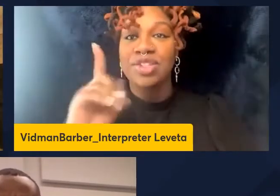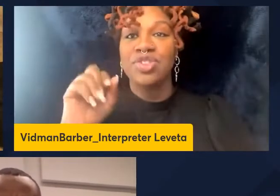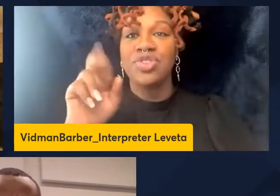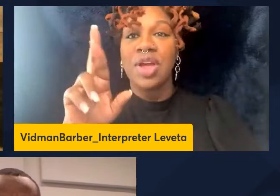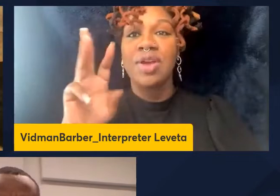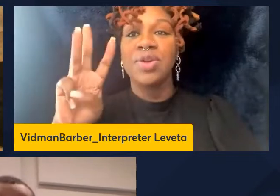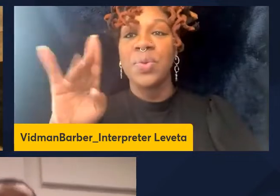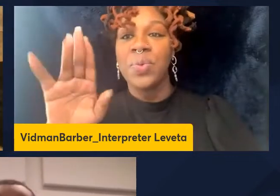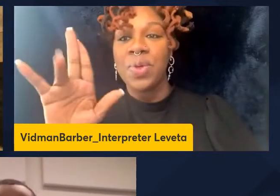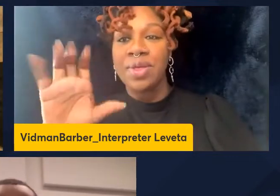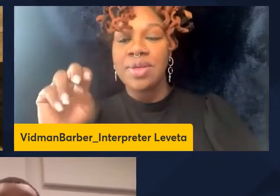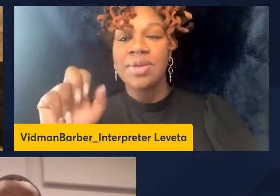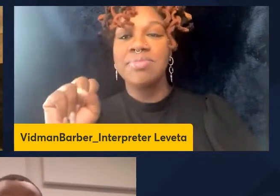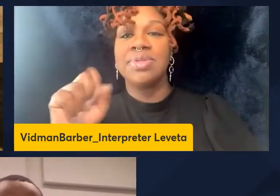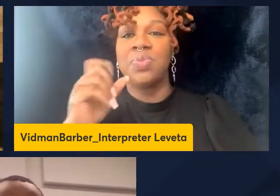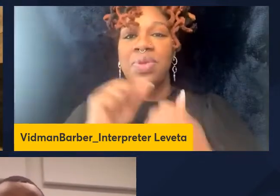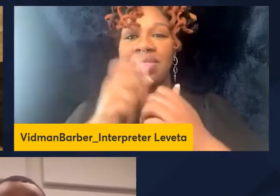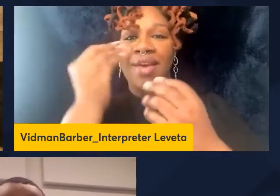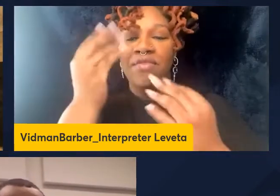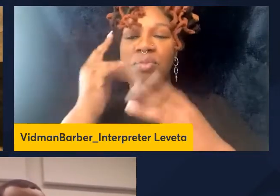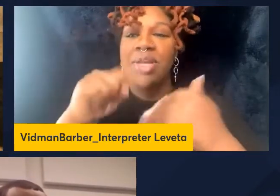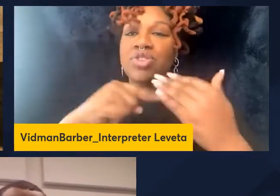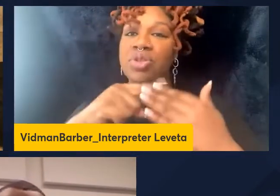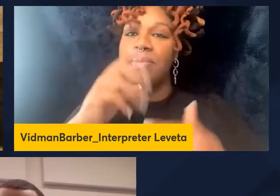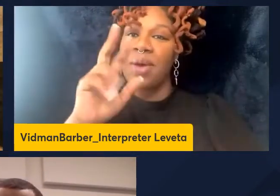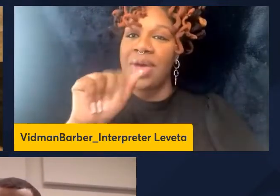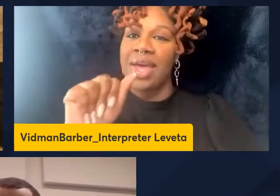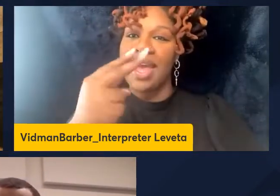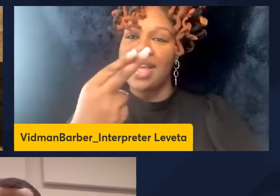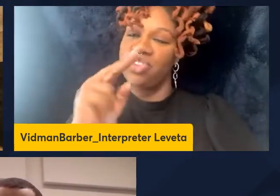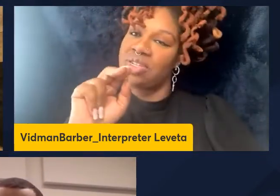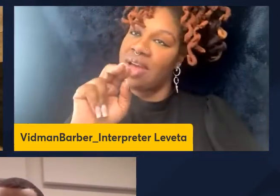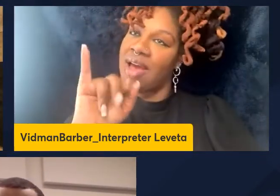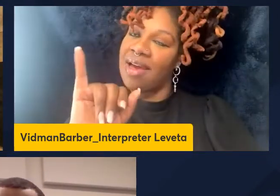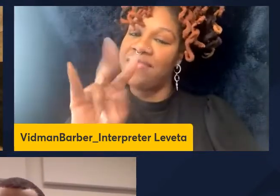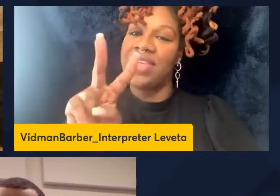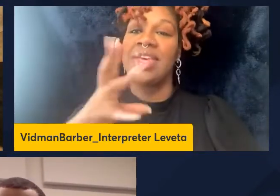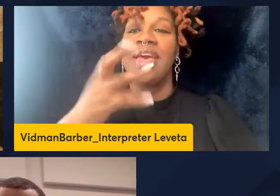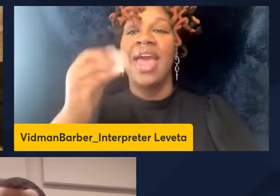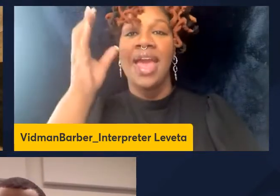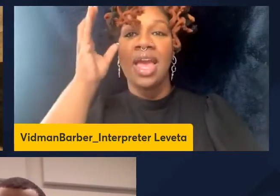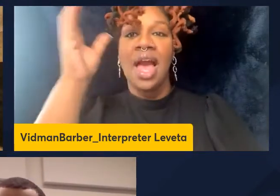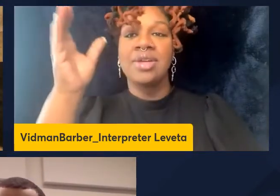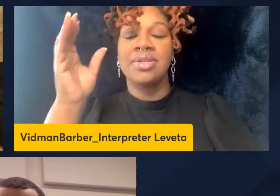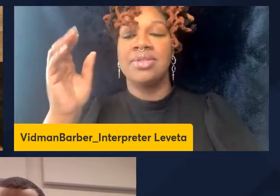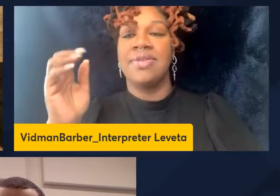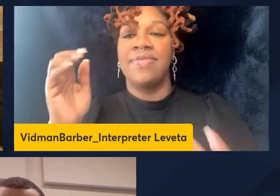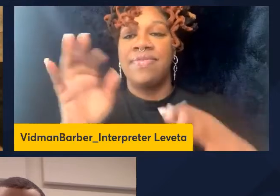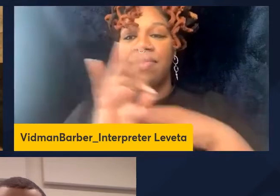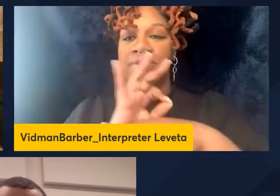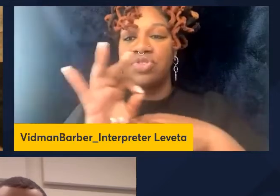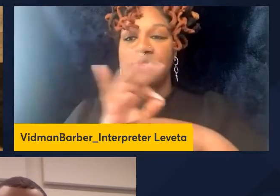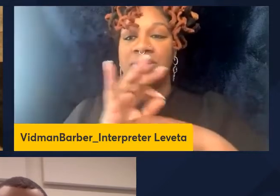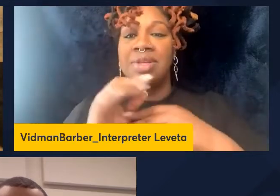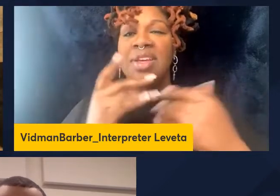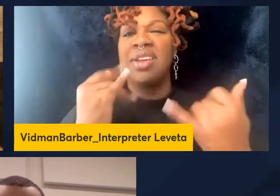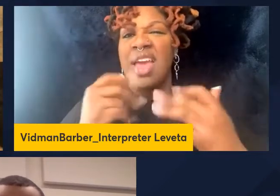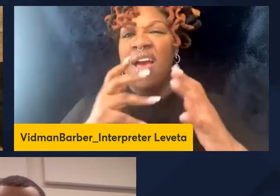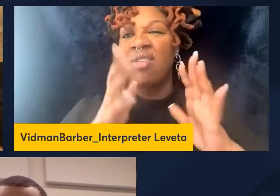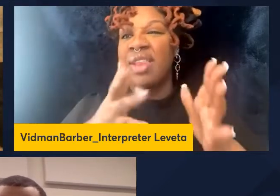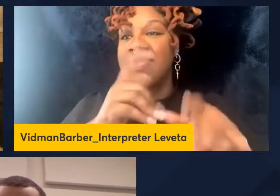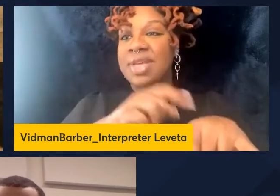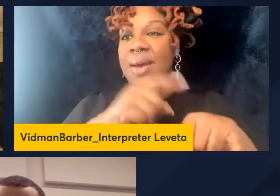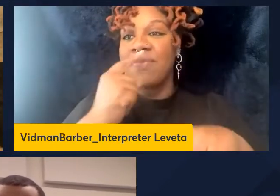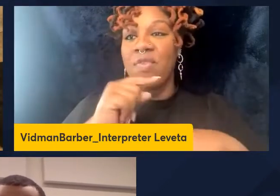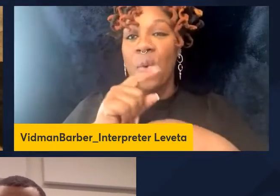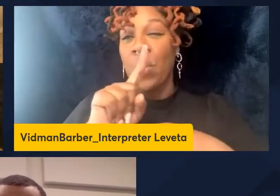talk on HIV and cognitive impairment. Now it will be some time for one or two questions as we are running